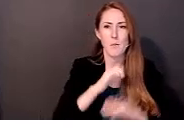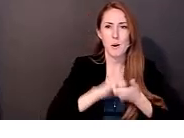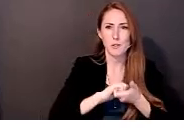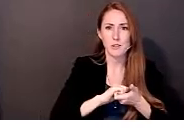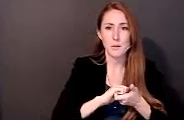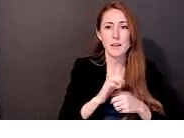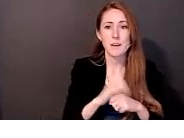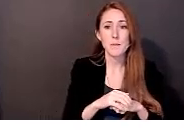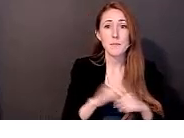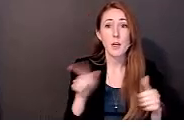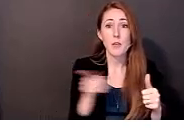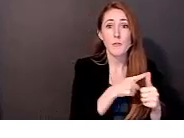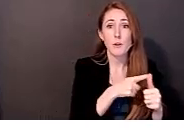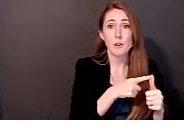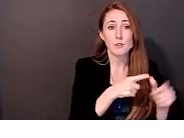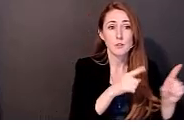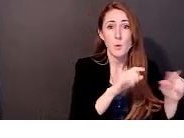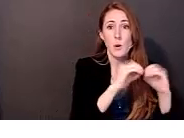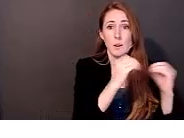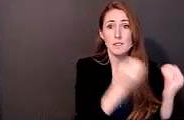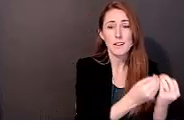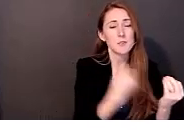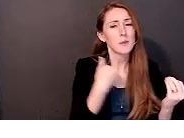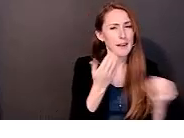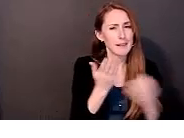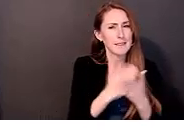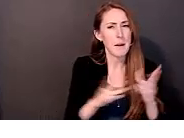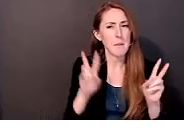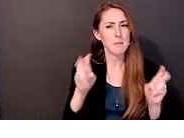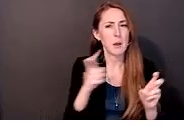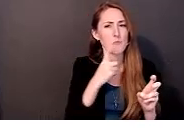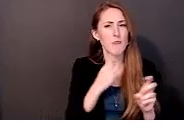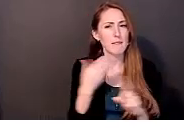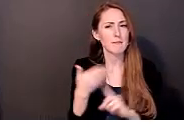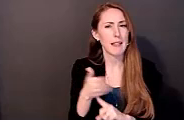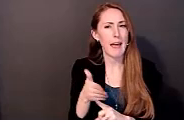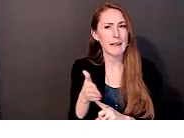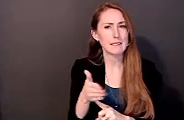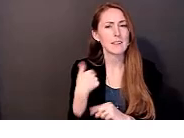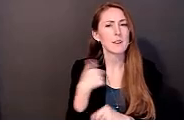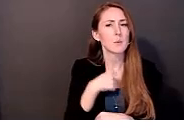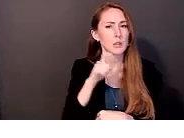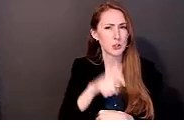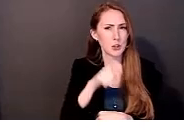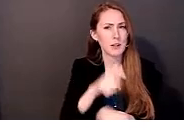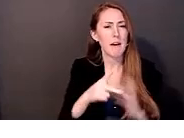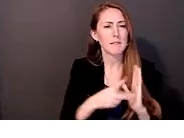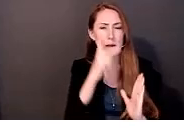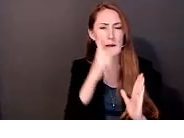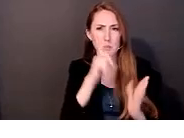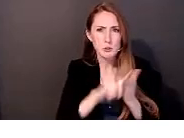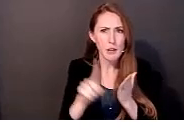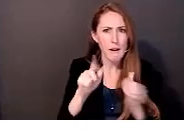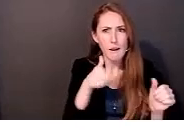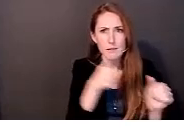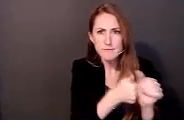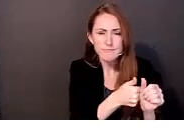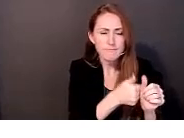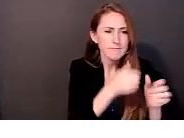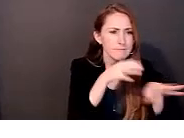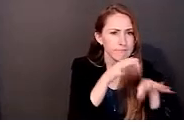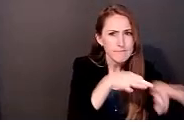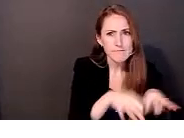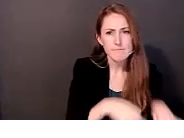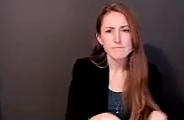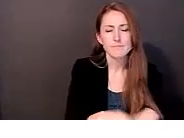initial outlet that we worked with, and we should have done our due diligence to ensure that the final product delivered what we thought it would. But